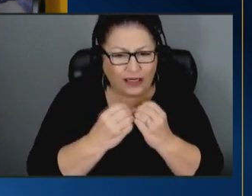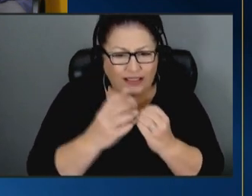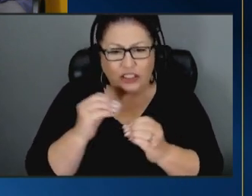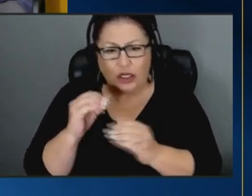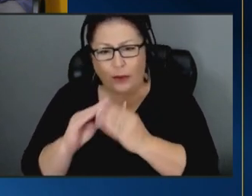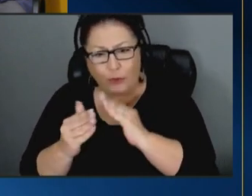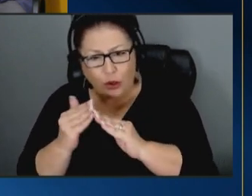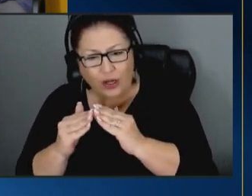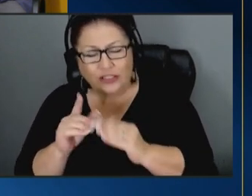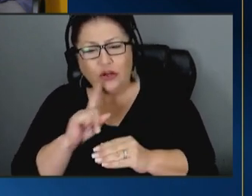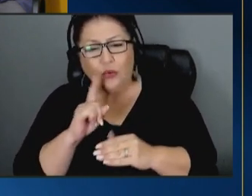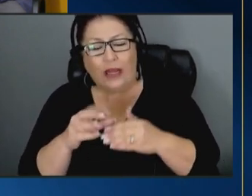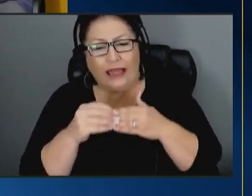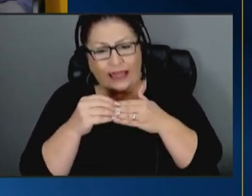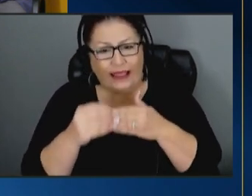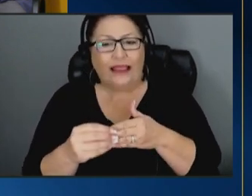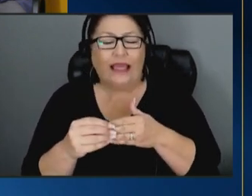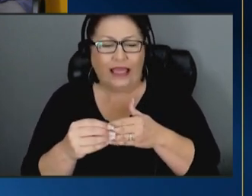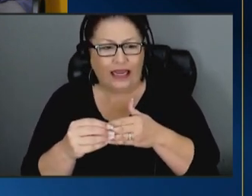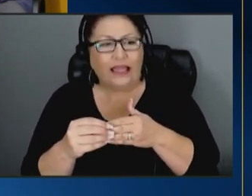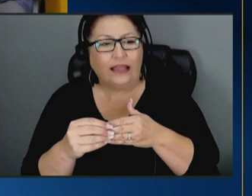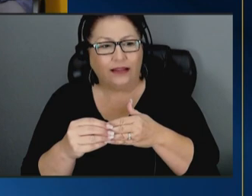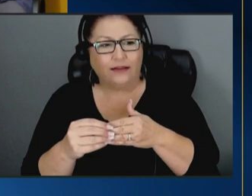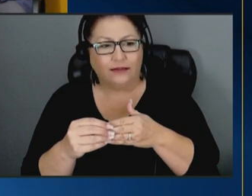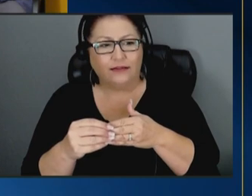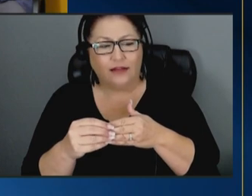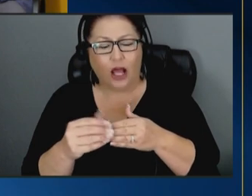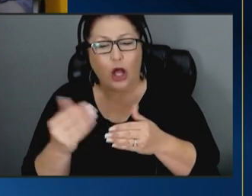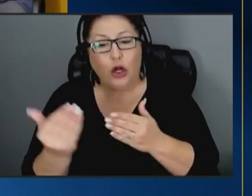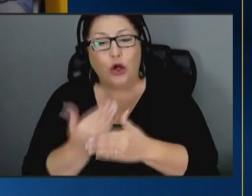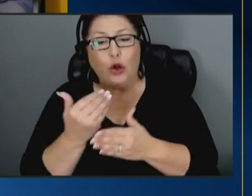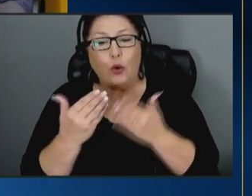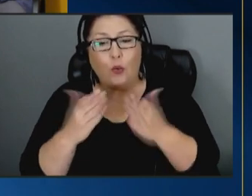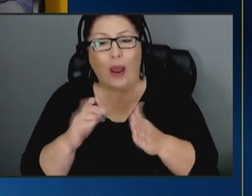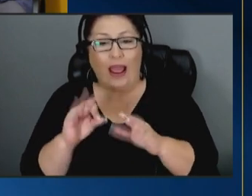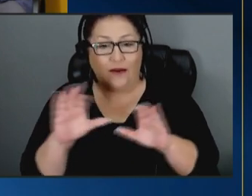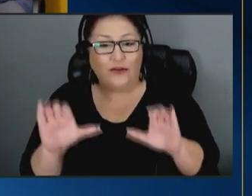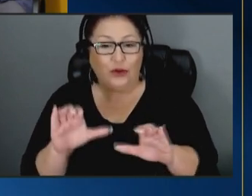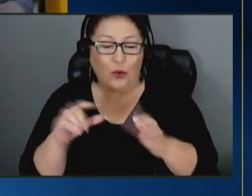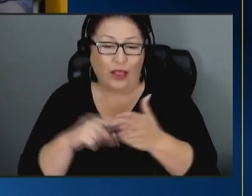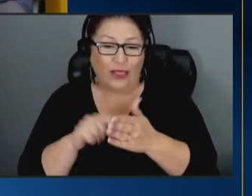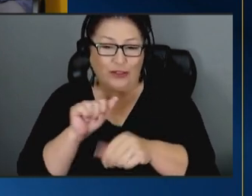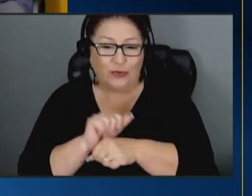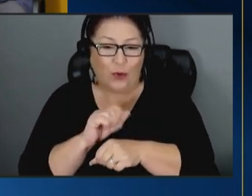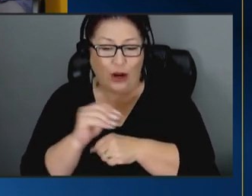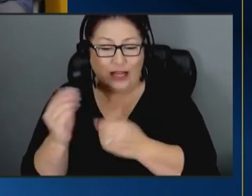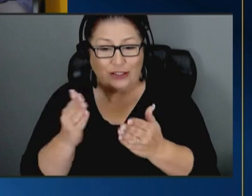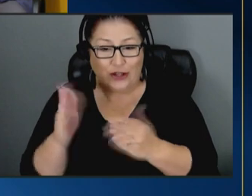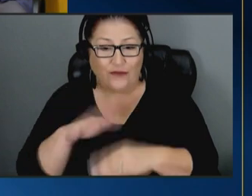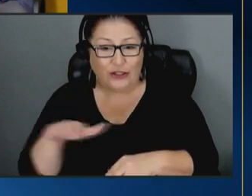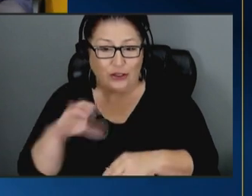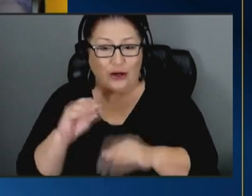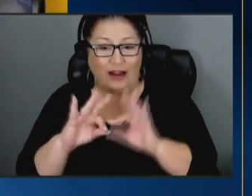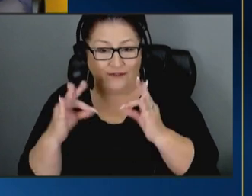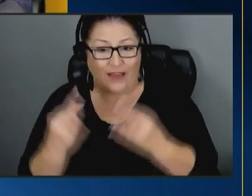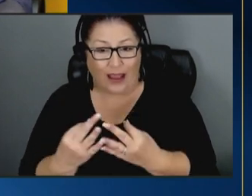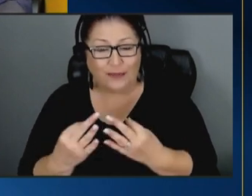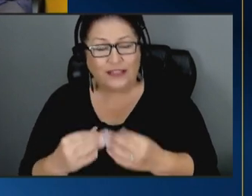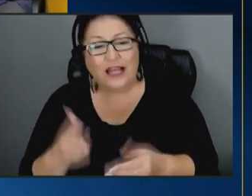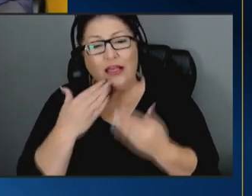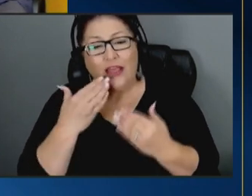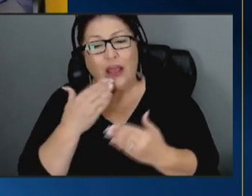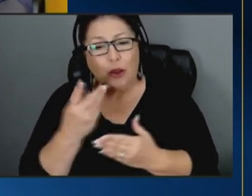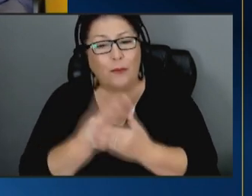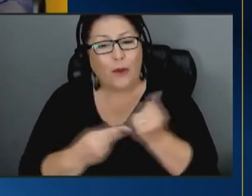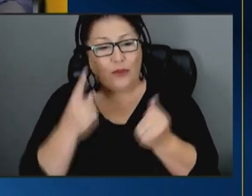leading um leading into a new way of doing this work and serving children and families thank you both for being